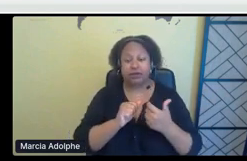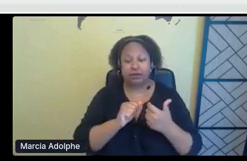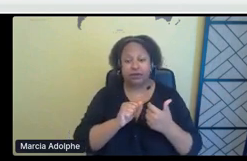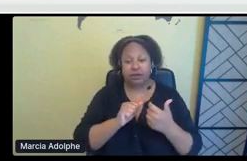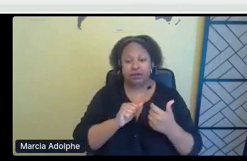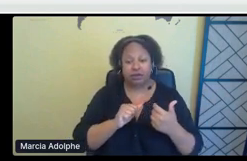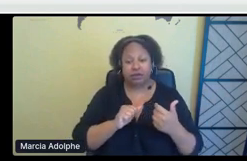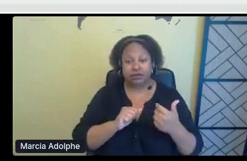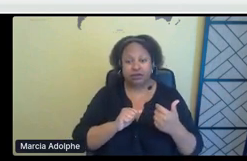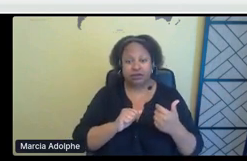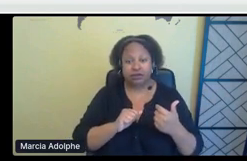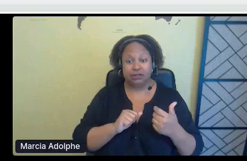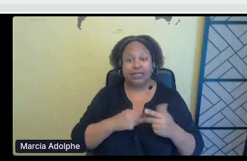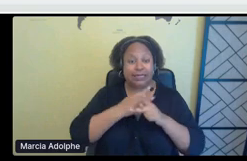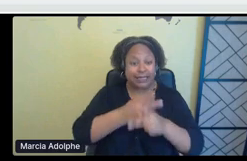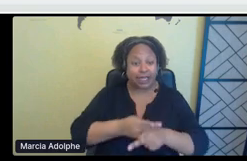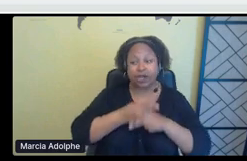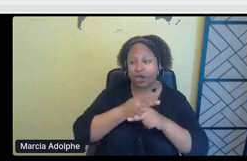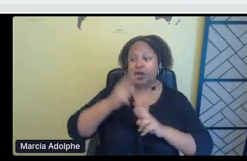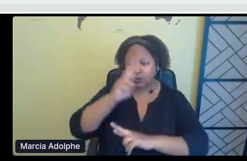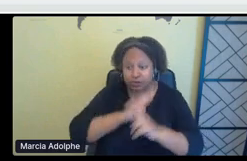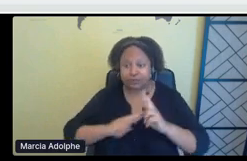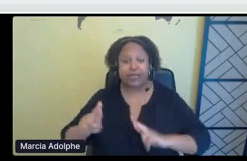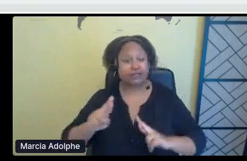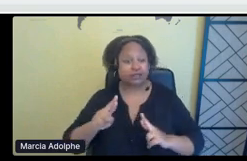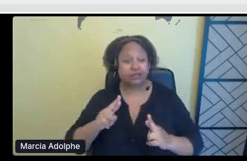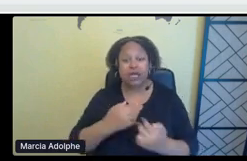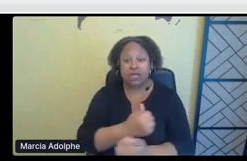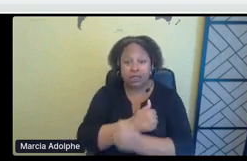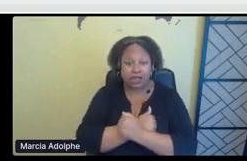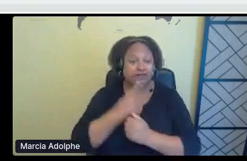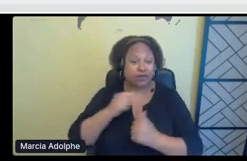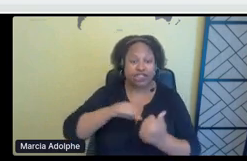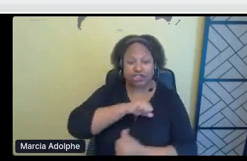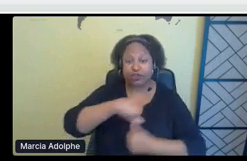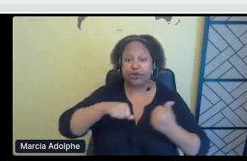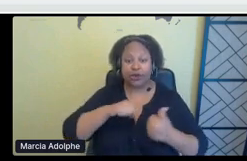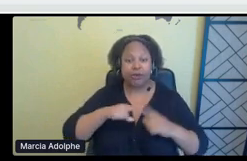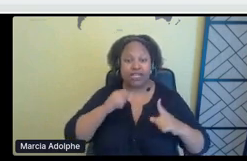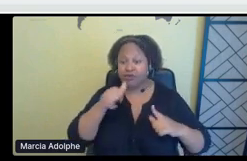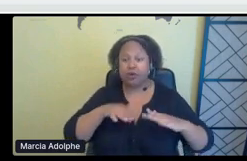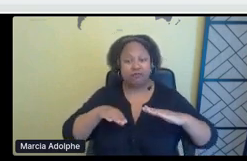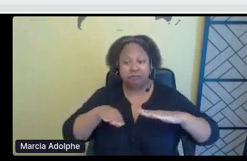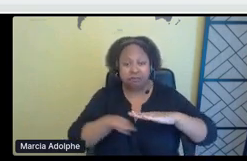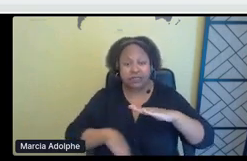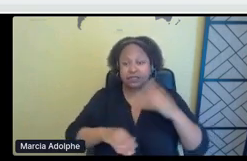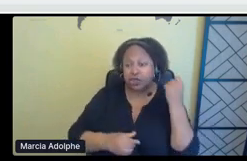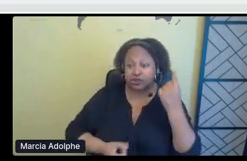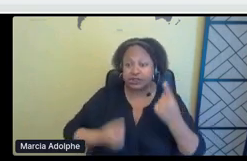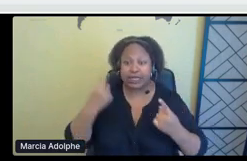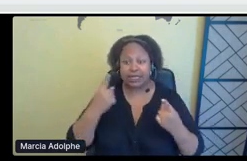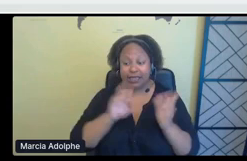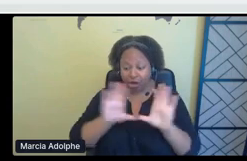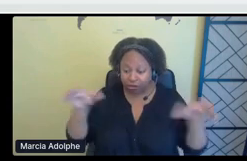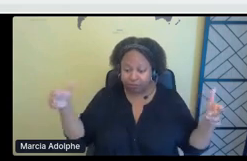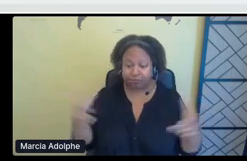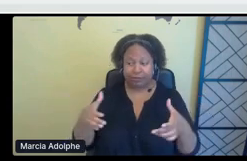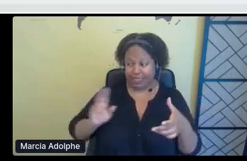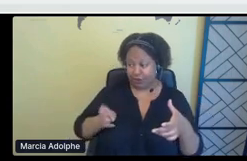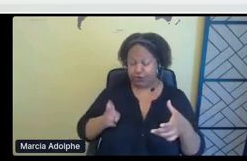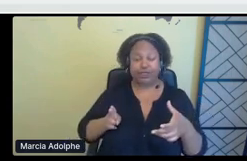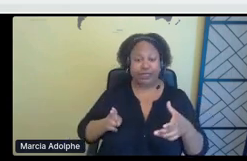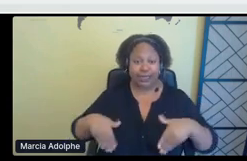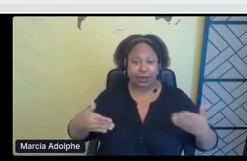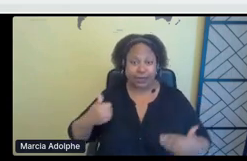one, you know, in, in care and respect and in love with one another. But if we don't have a basis of understanding of, of our collective history, I think that's what